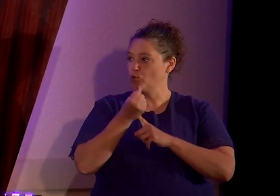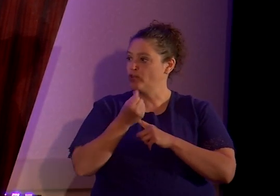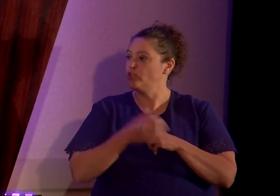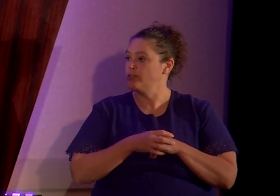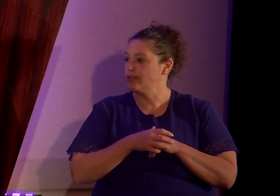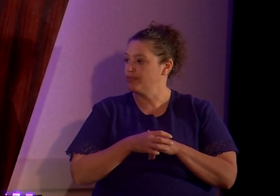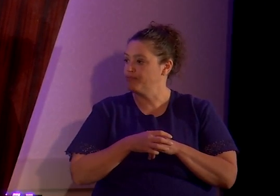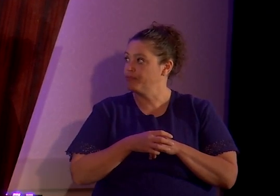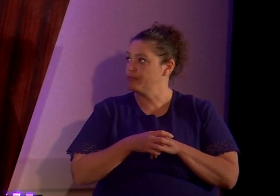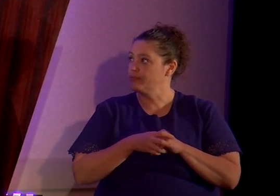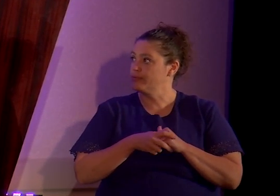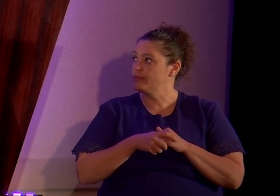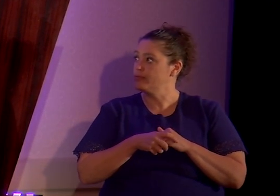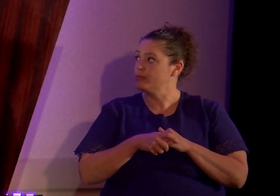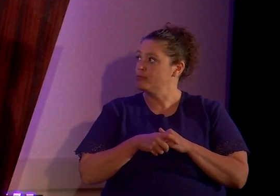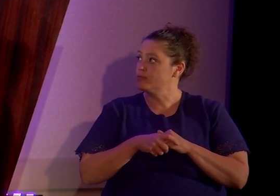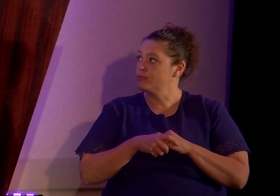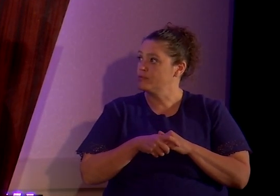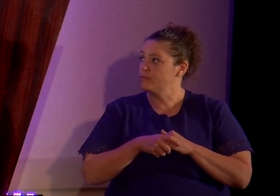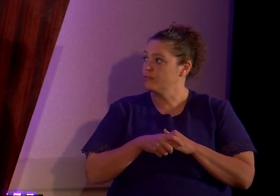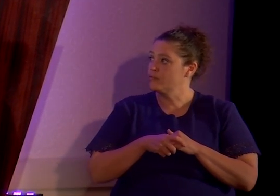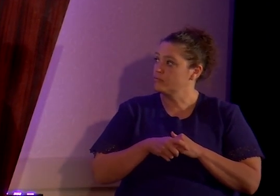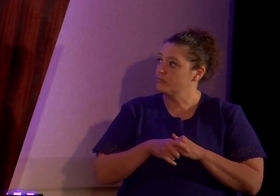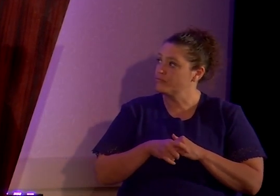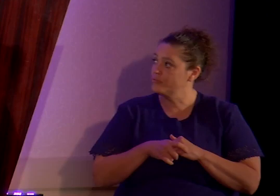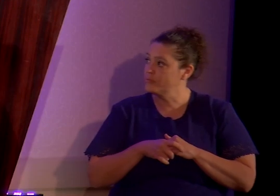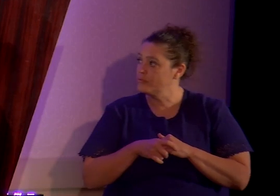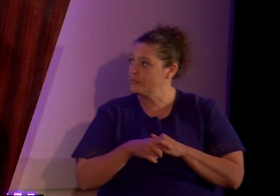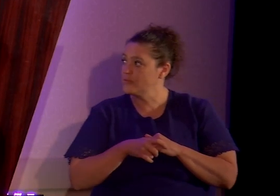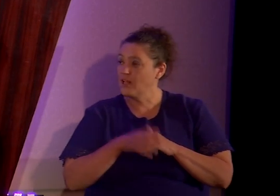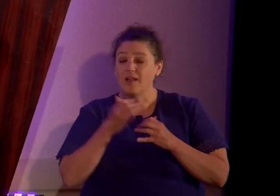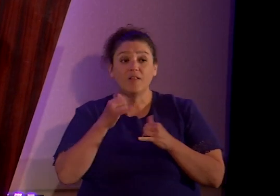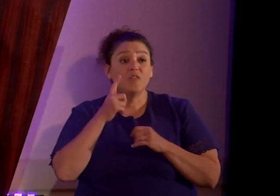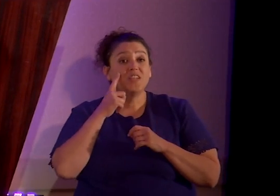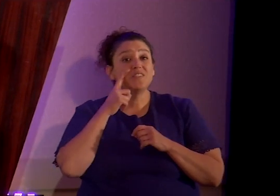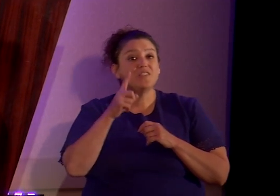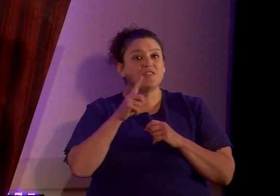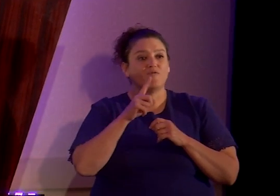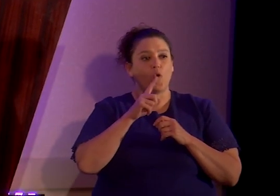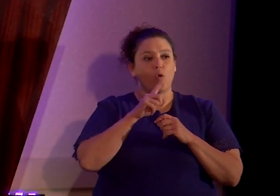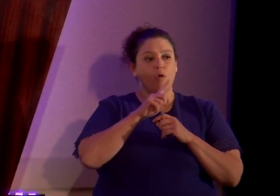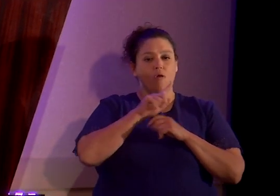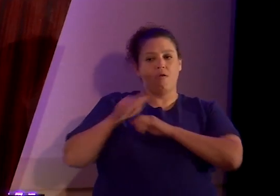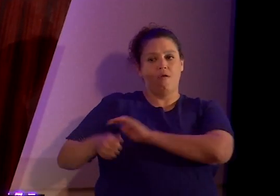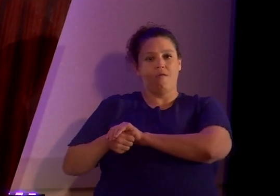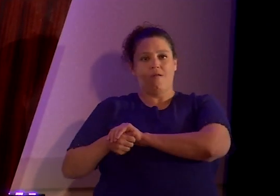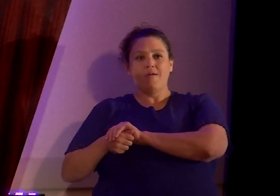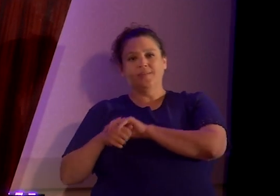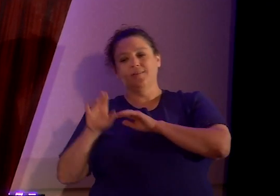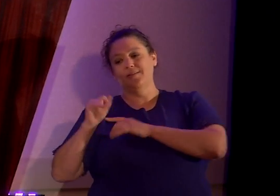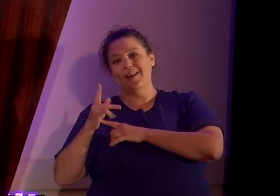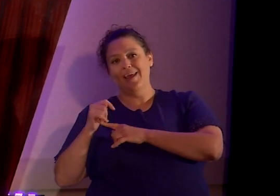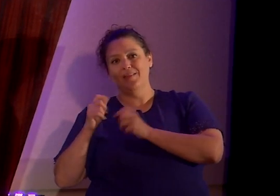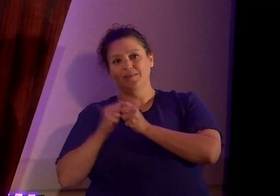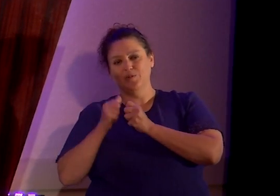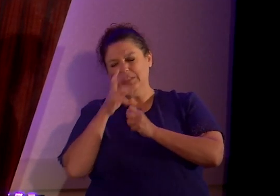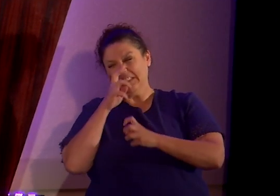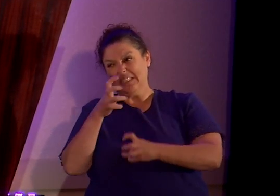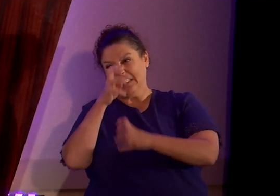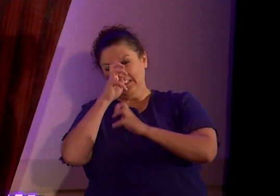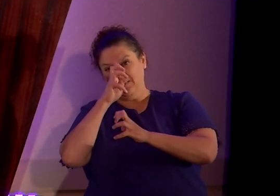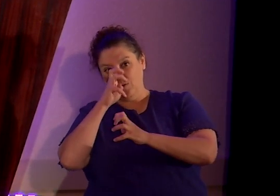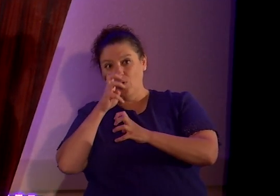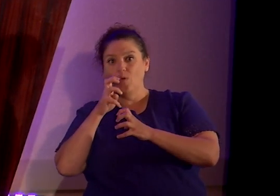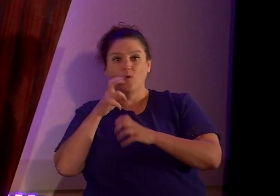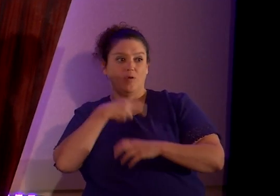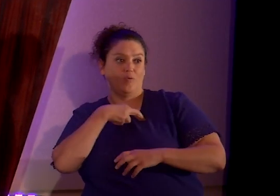this talk is for closeted atheists with hardcore religious families. If your